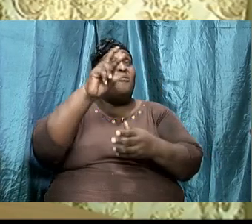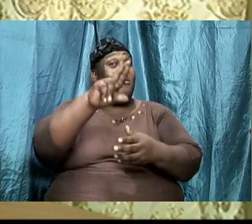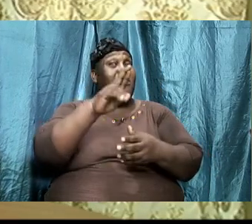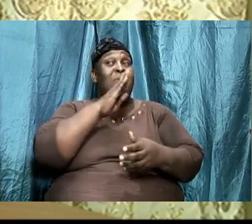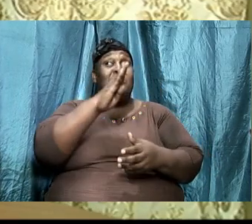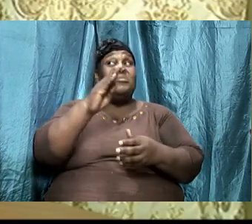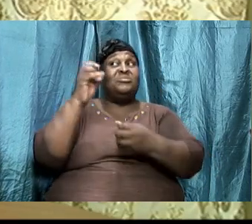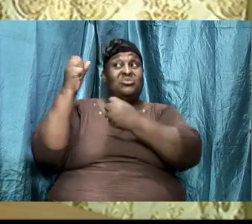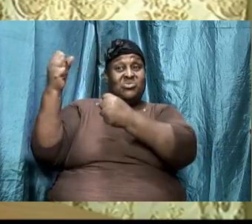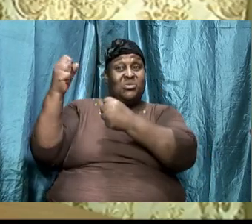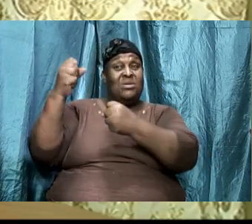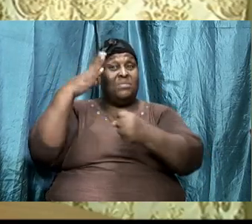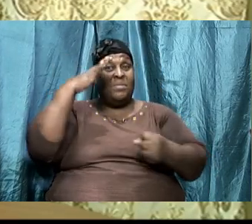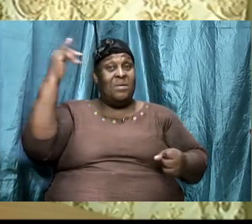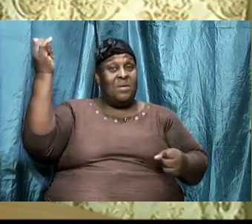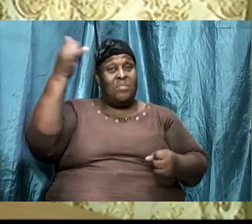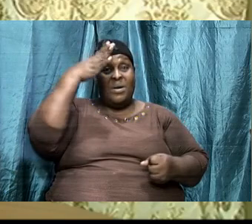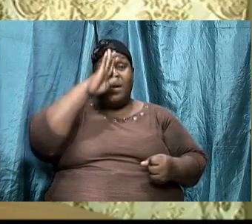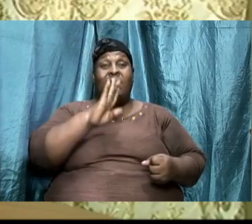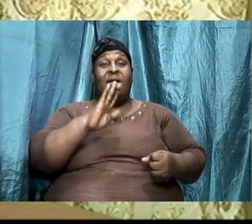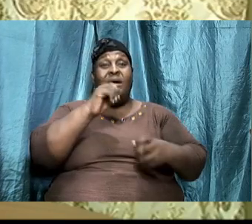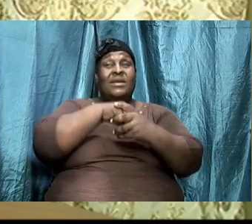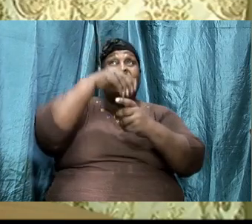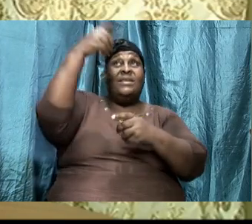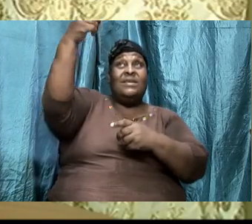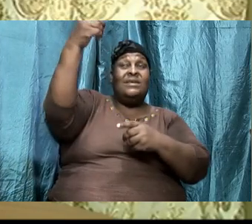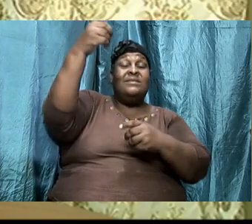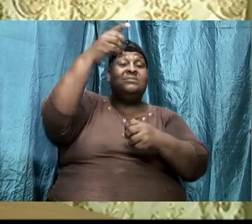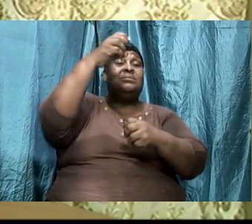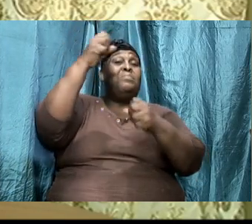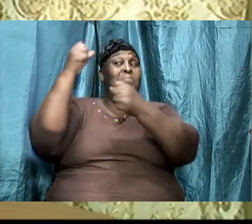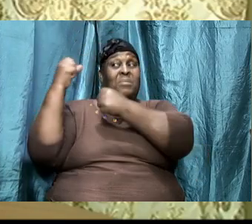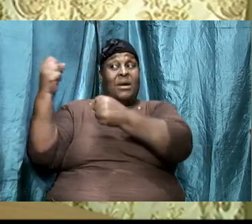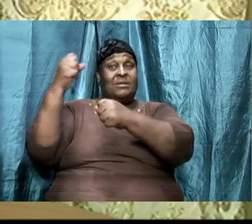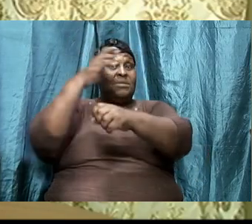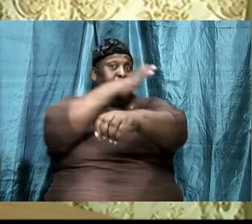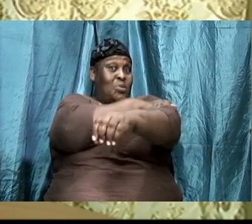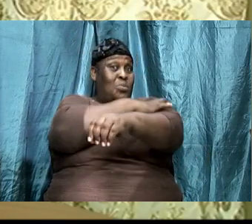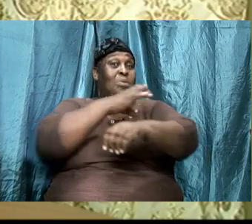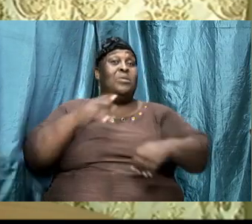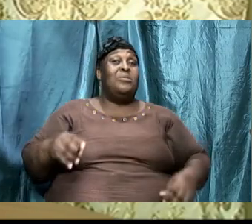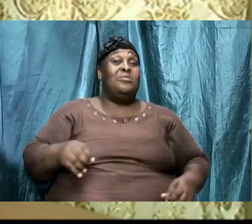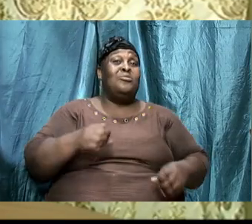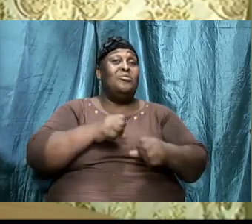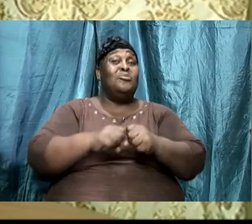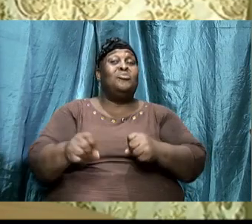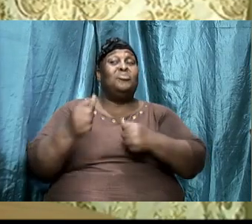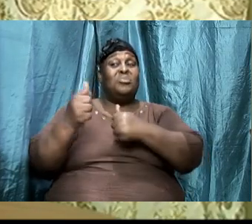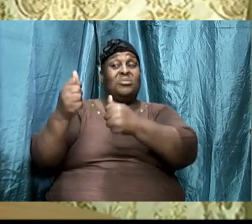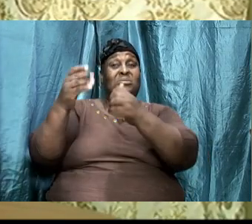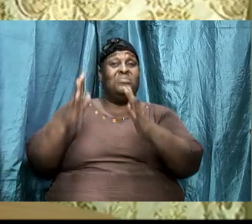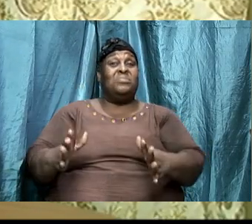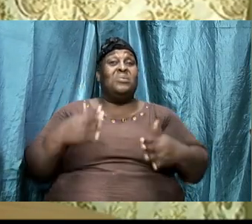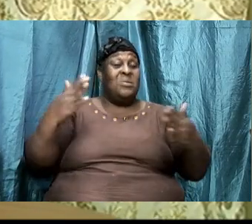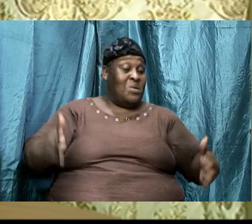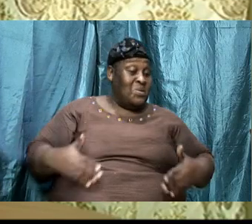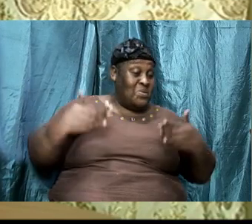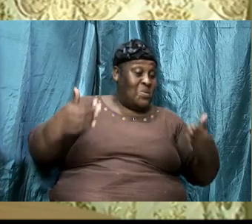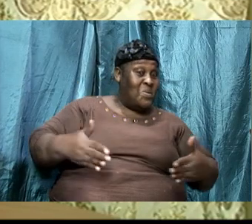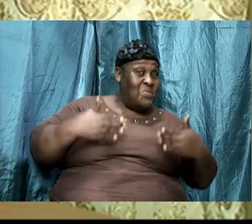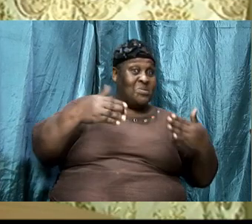Lord in his mighty power so as the apostle encouraged the believers